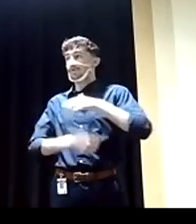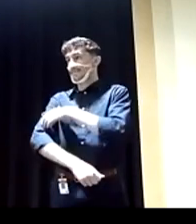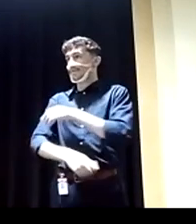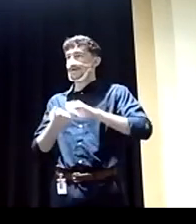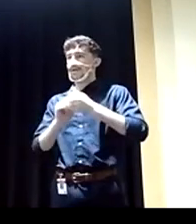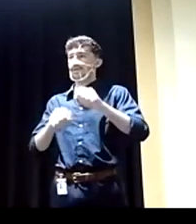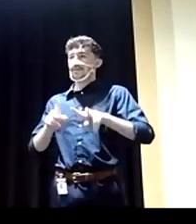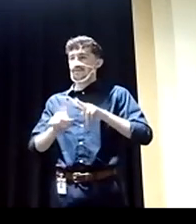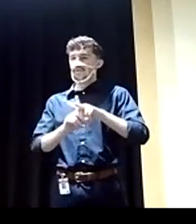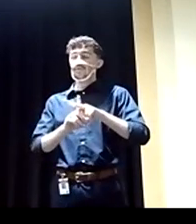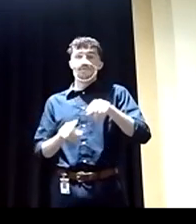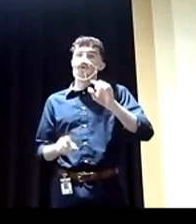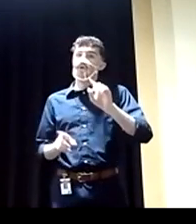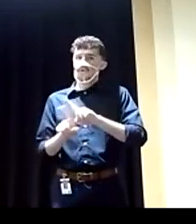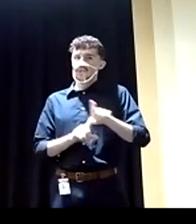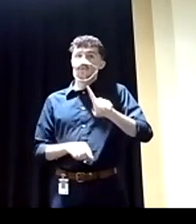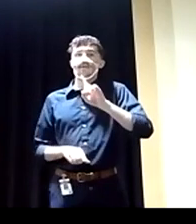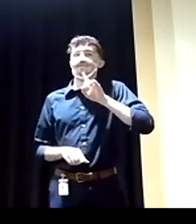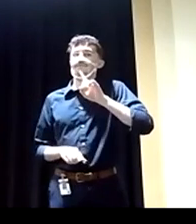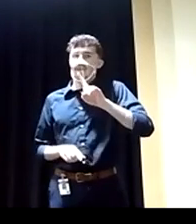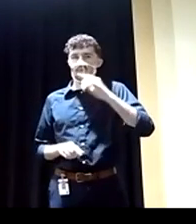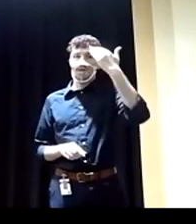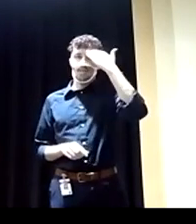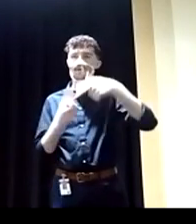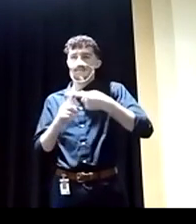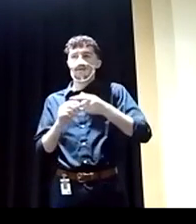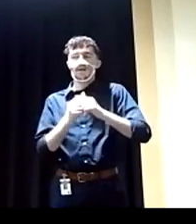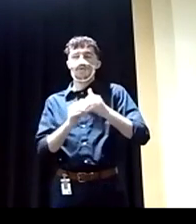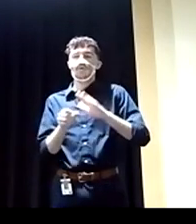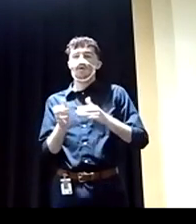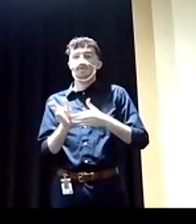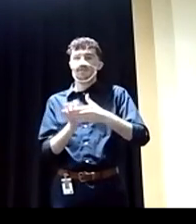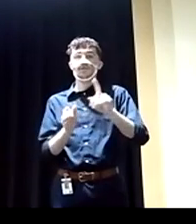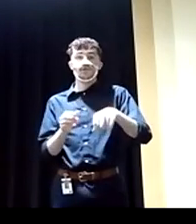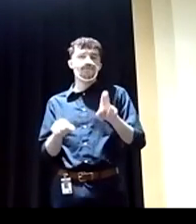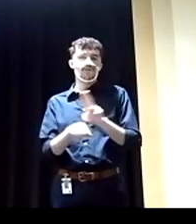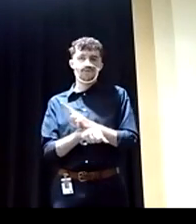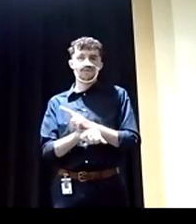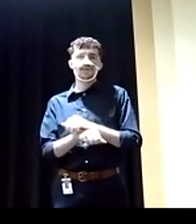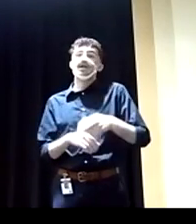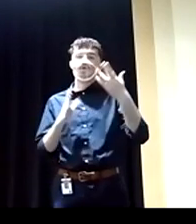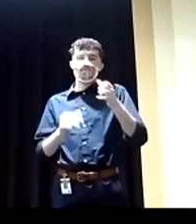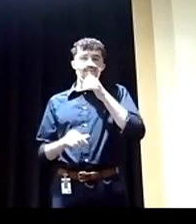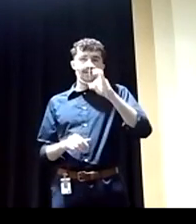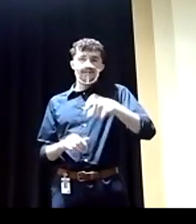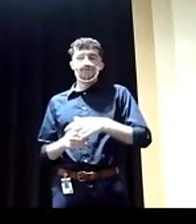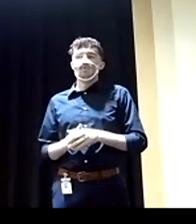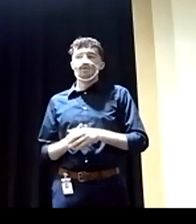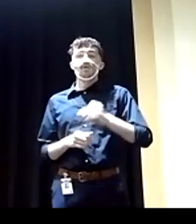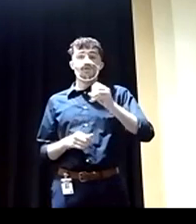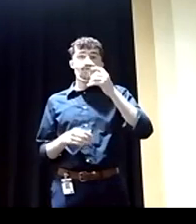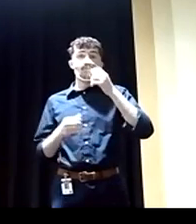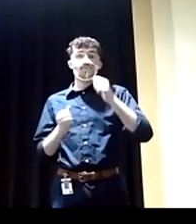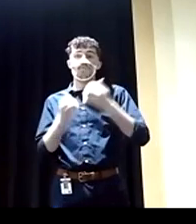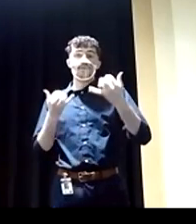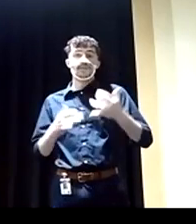extremely reluctant to make them the lead in American foreign policy anymore. And during the current conflict with Ukraine, I